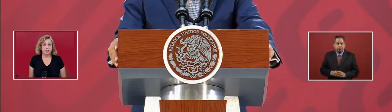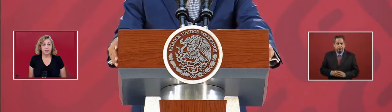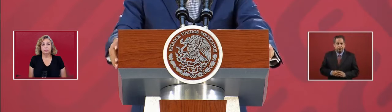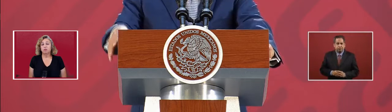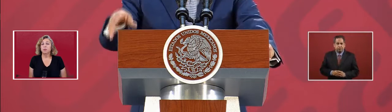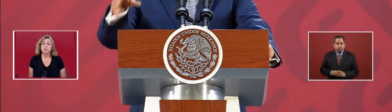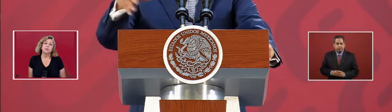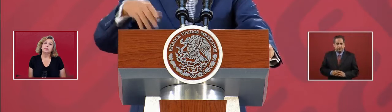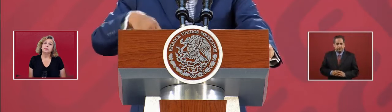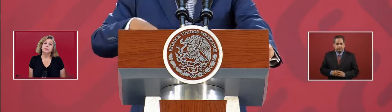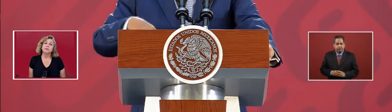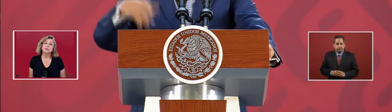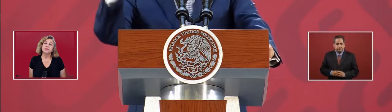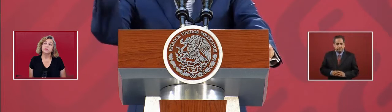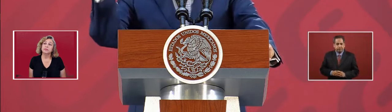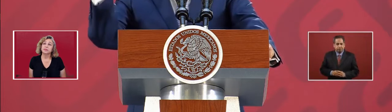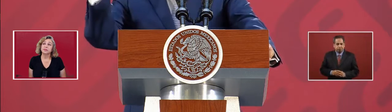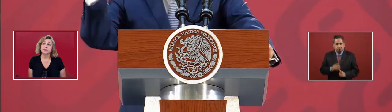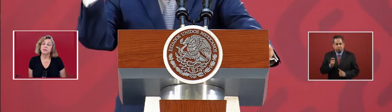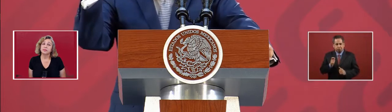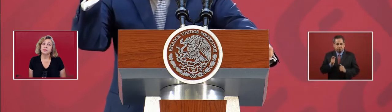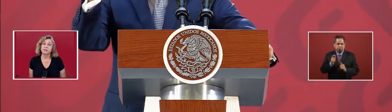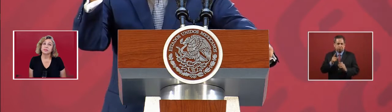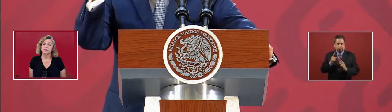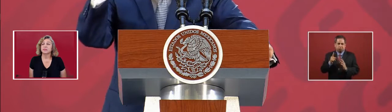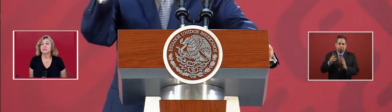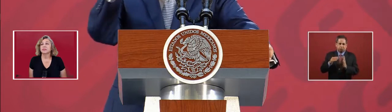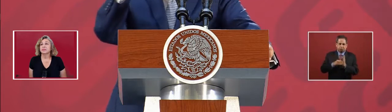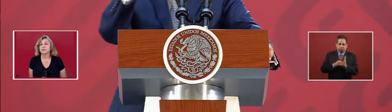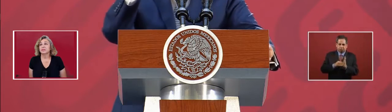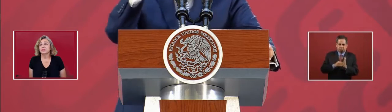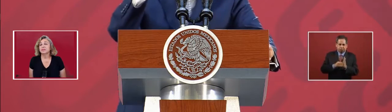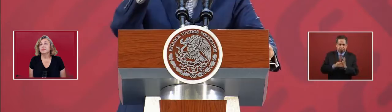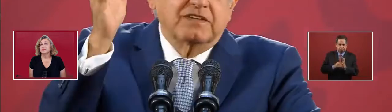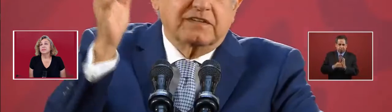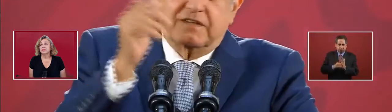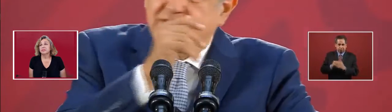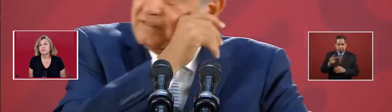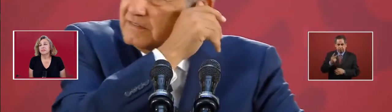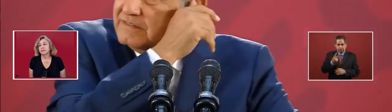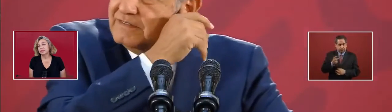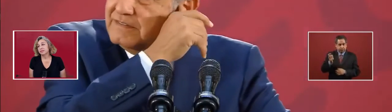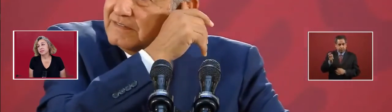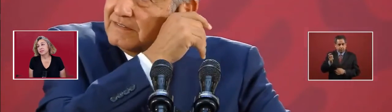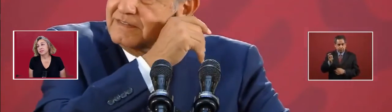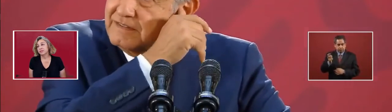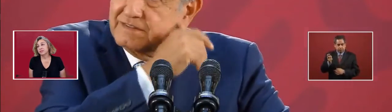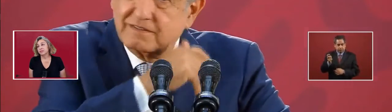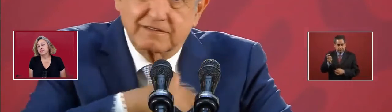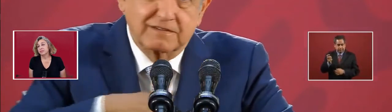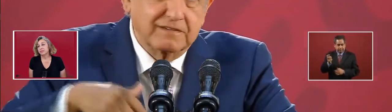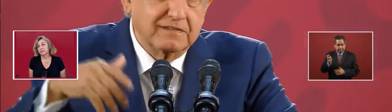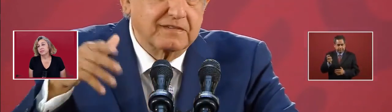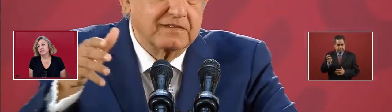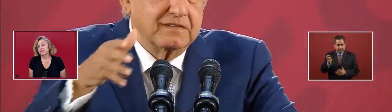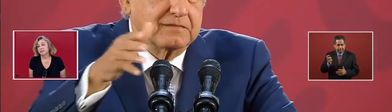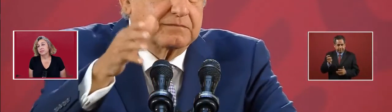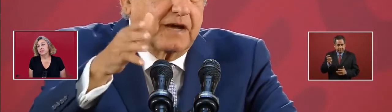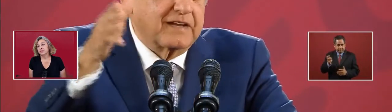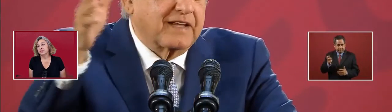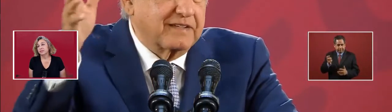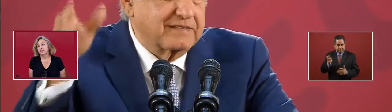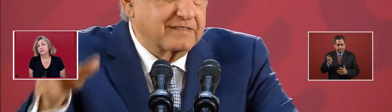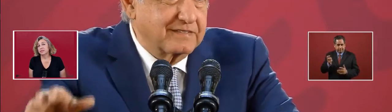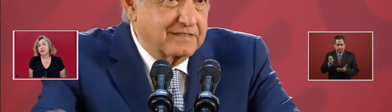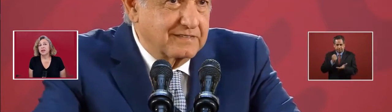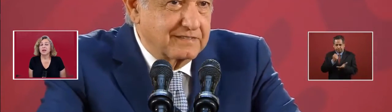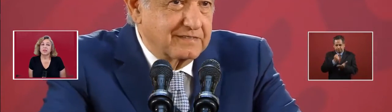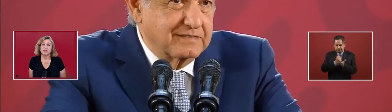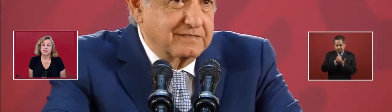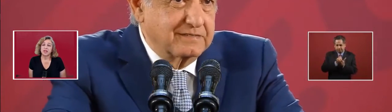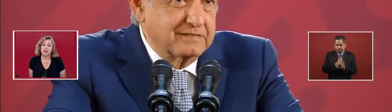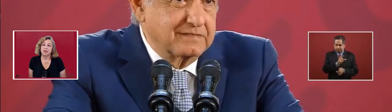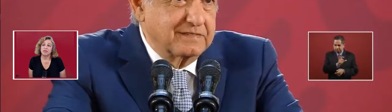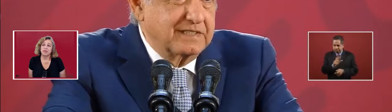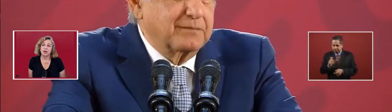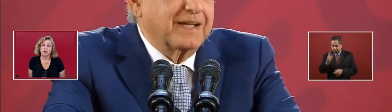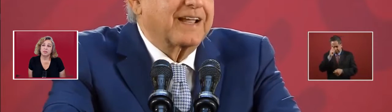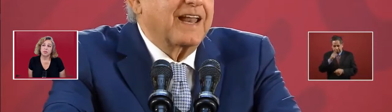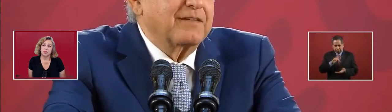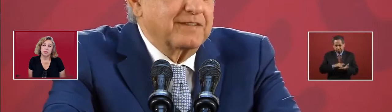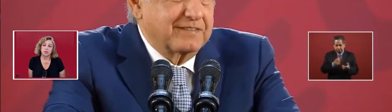say,